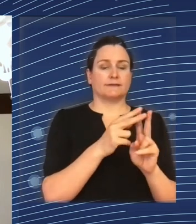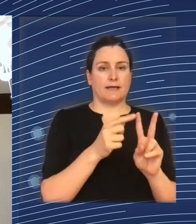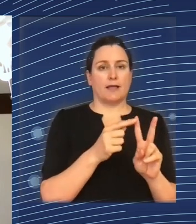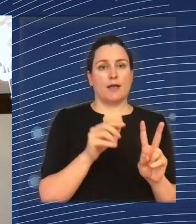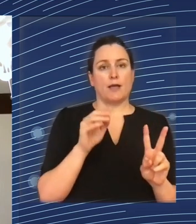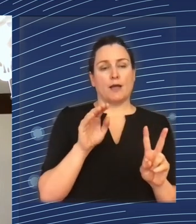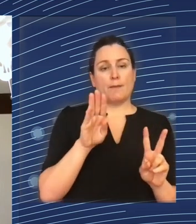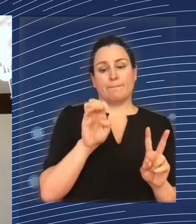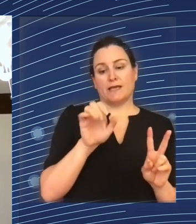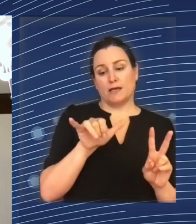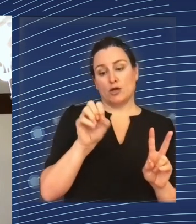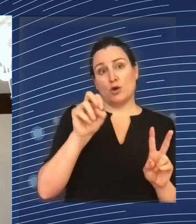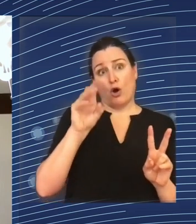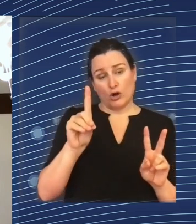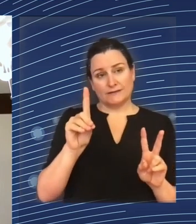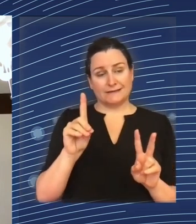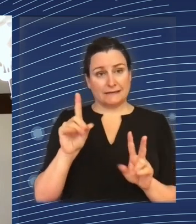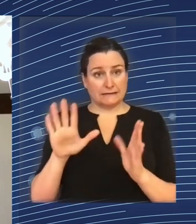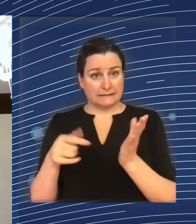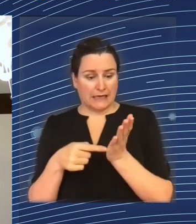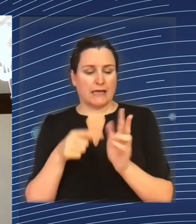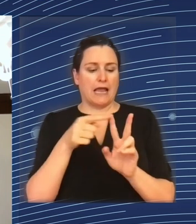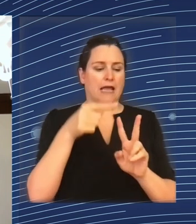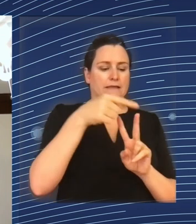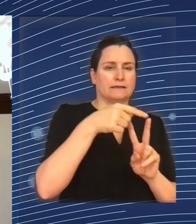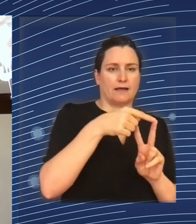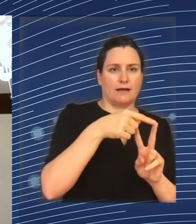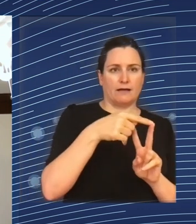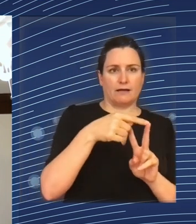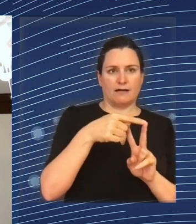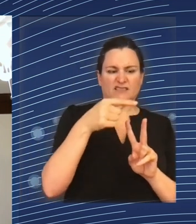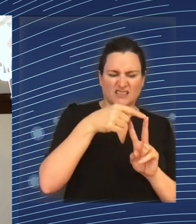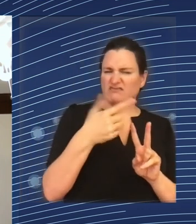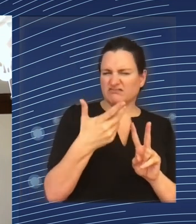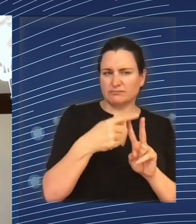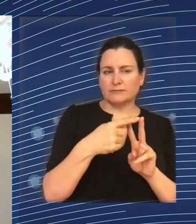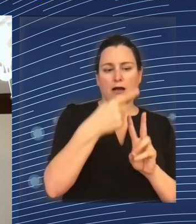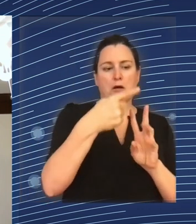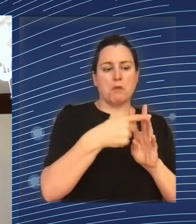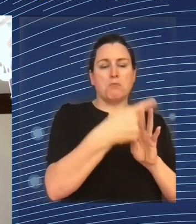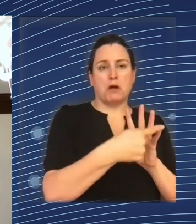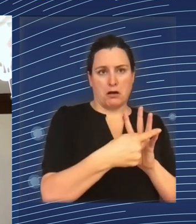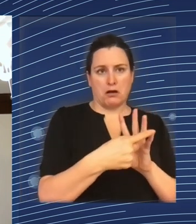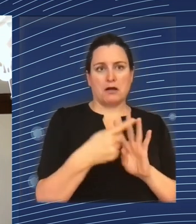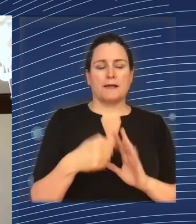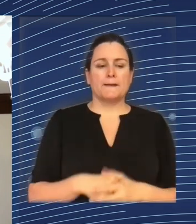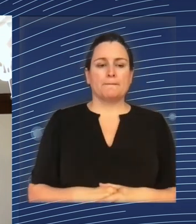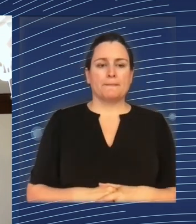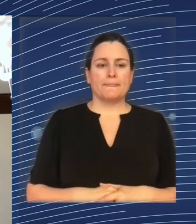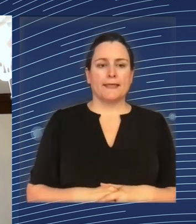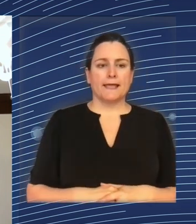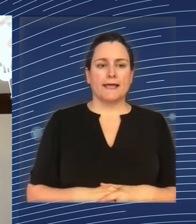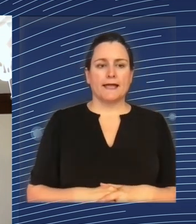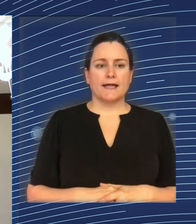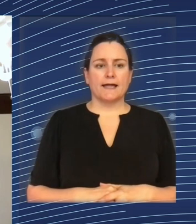pick up on that and just add another two, the kind of outstanding exception in his in his